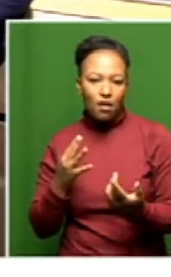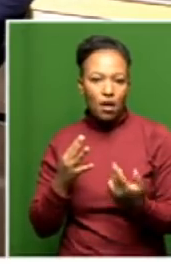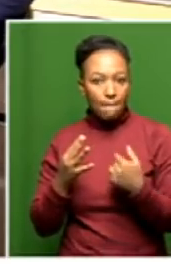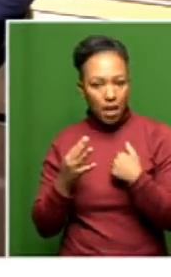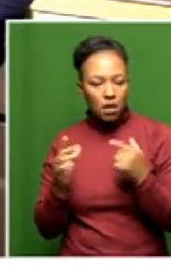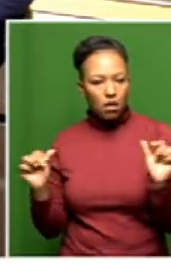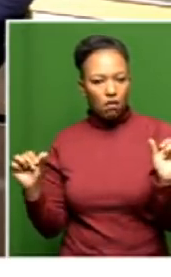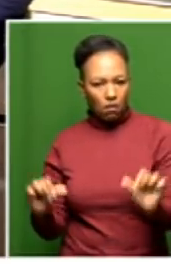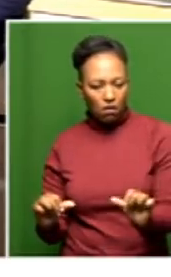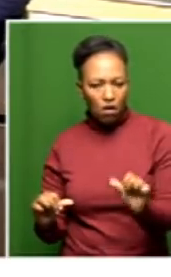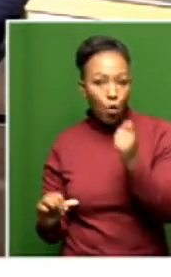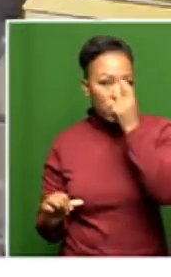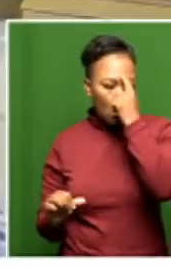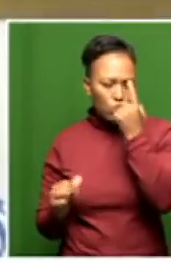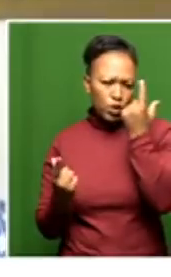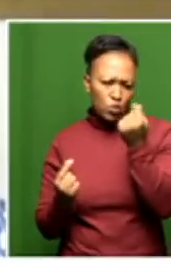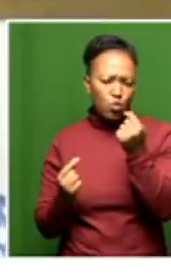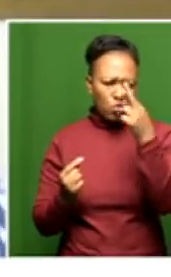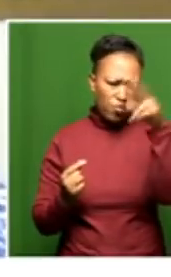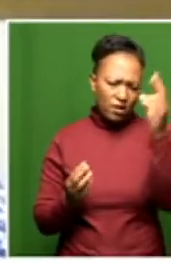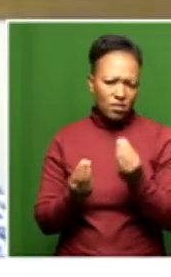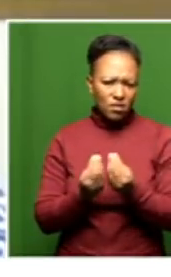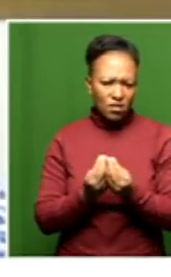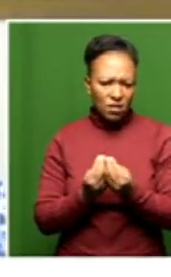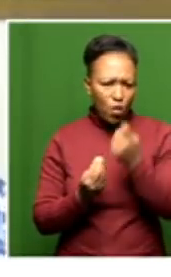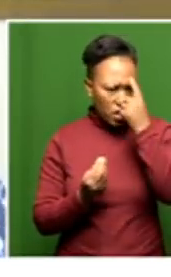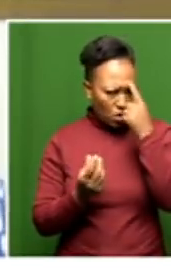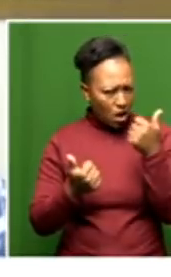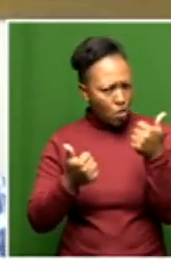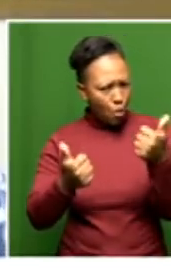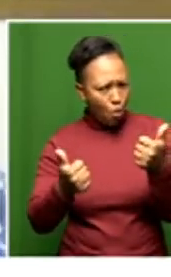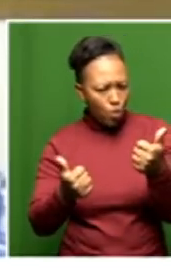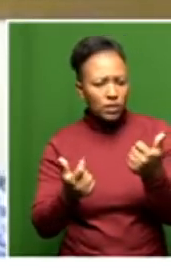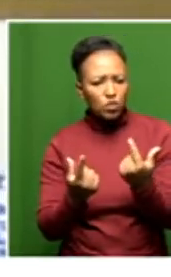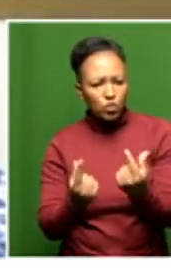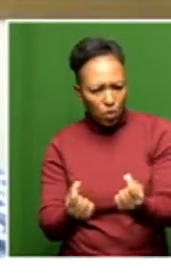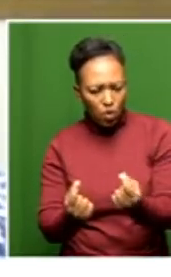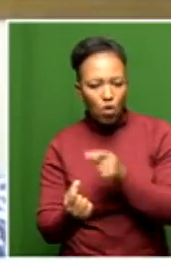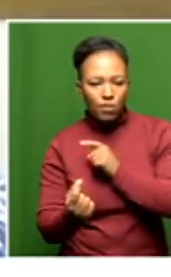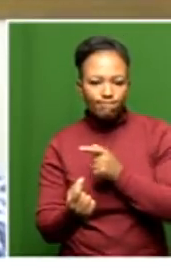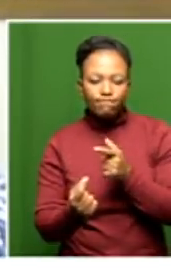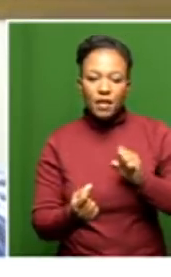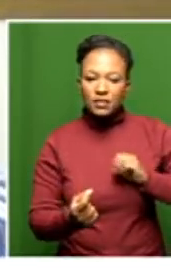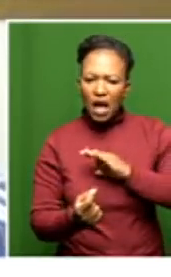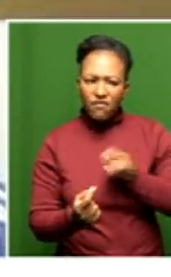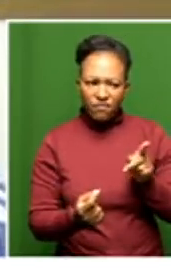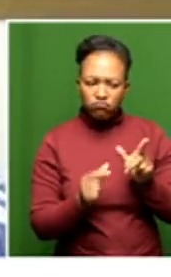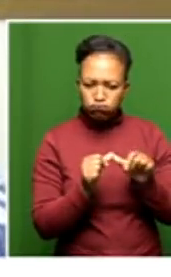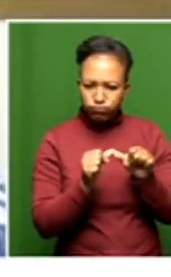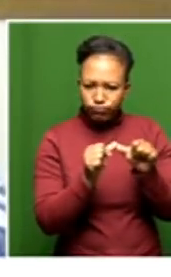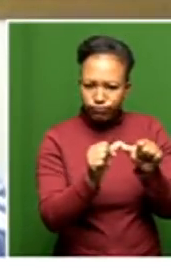back to the fact that we thought we were doing the right thing. We thought we were doing the good thing by at least having the people